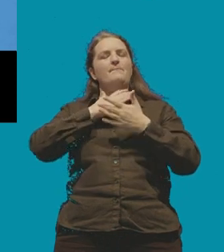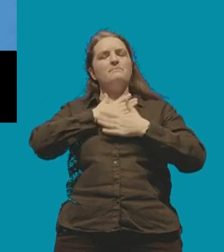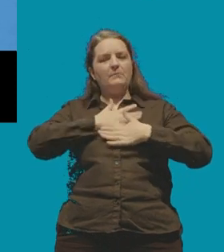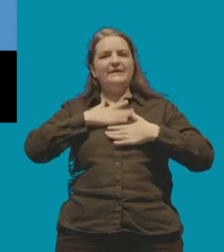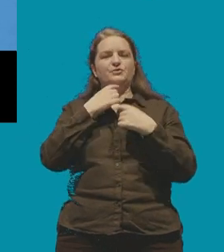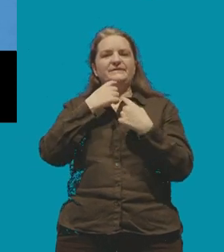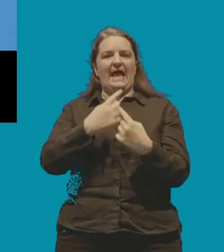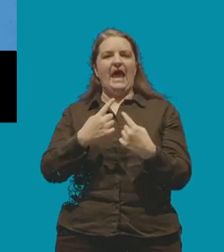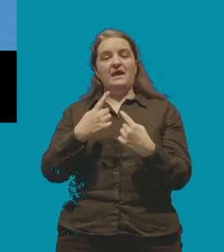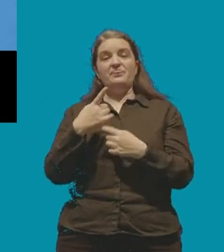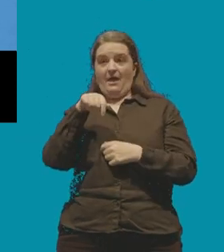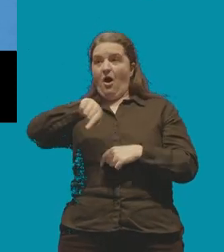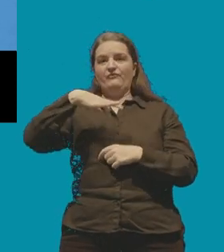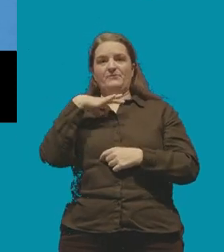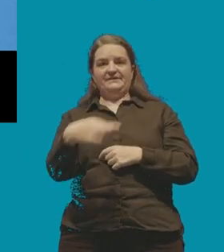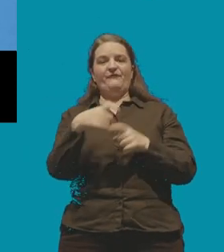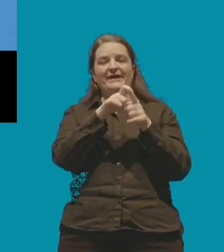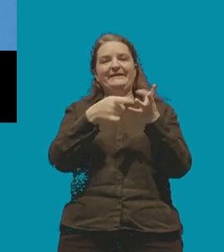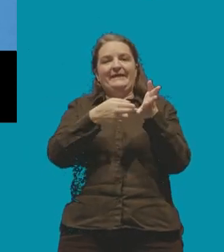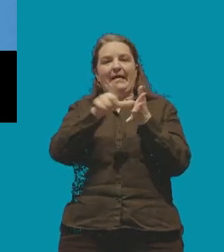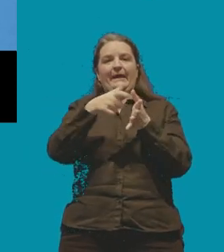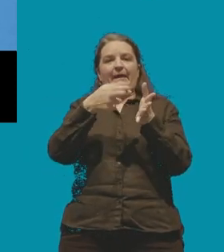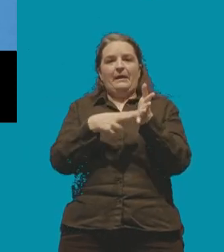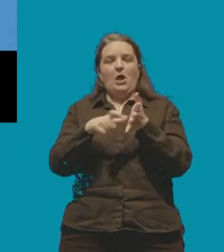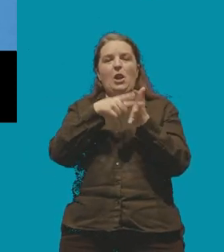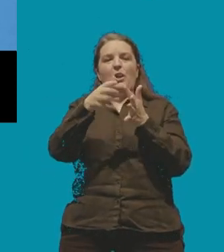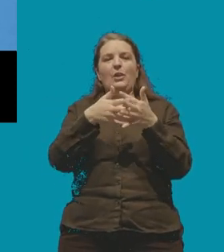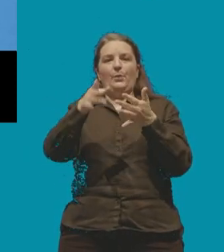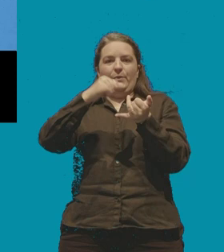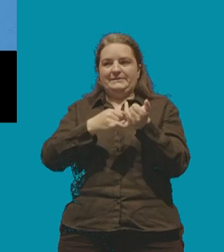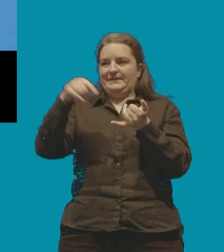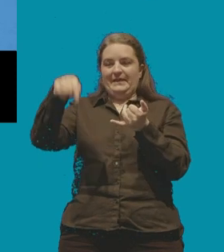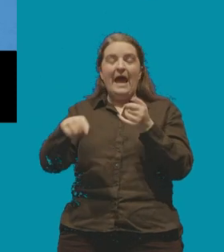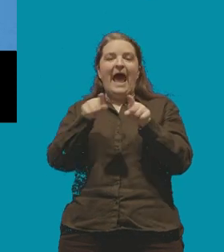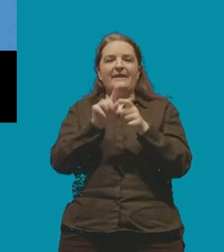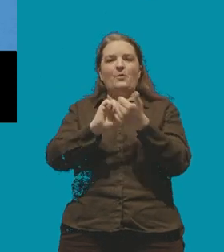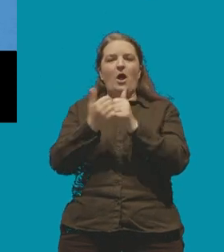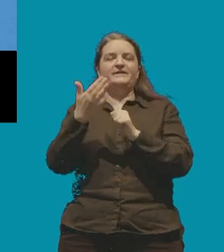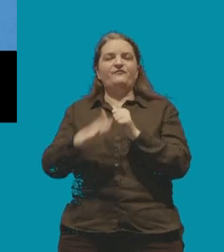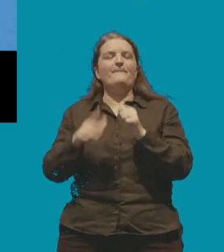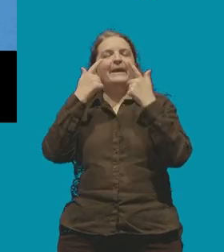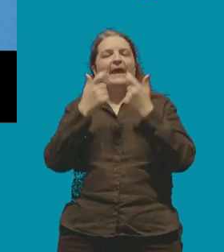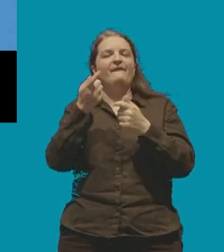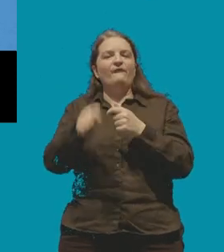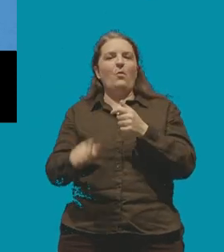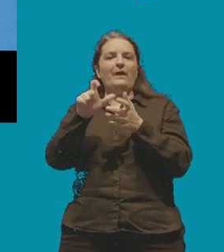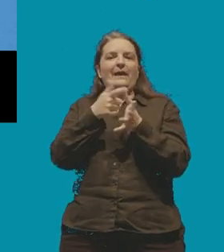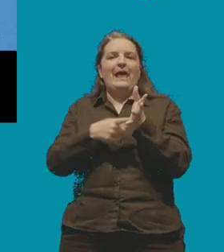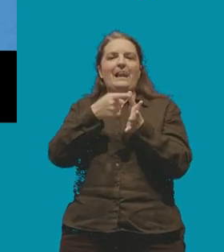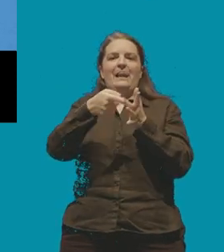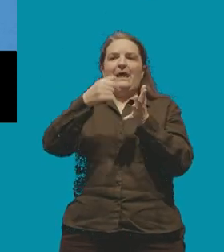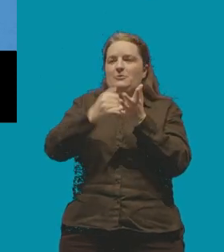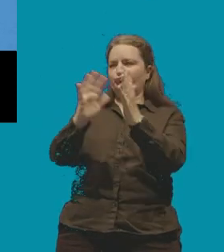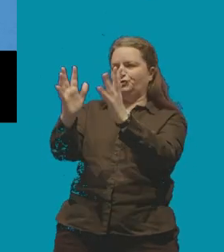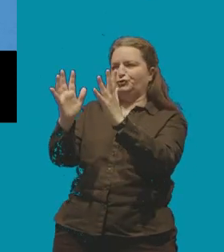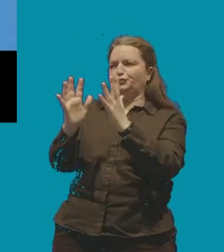of Duncan Lewis in the hall today alongside our comrades in care for Calais and I've asked conference to show your appreciation for